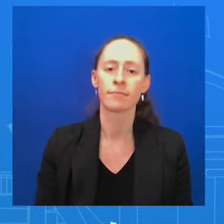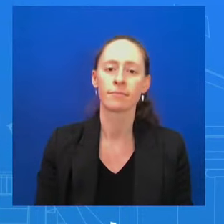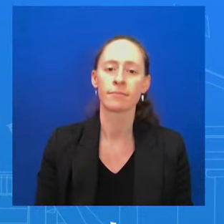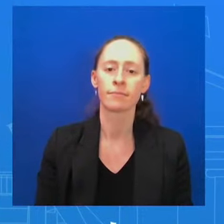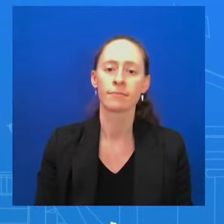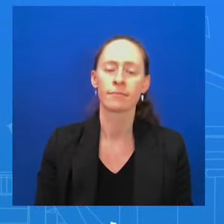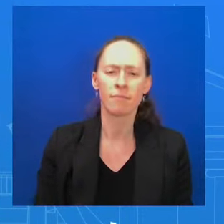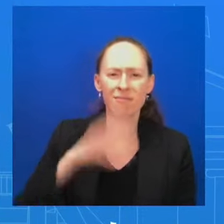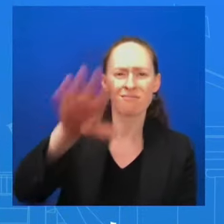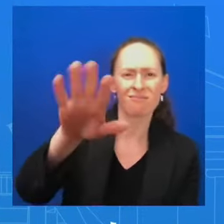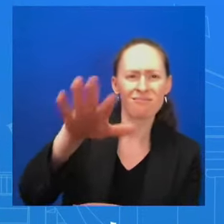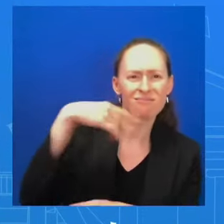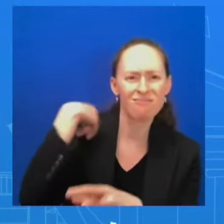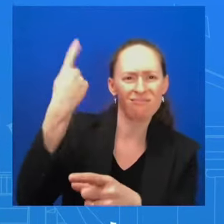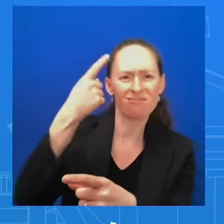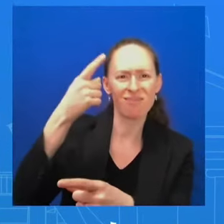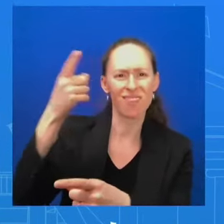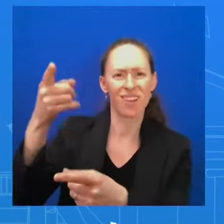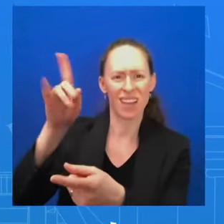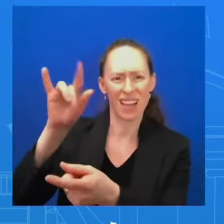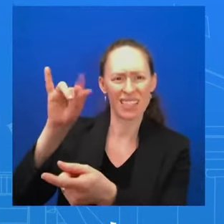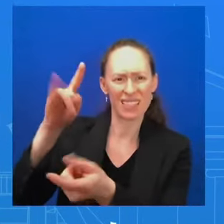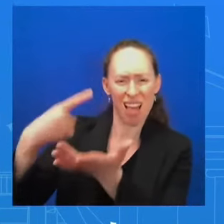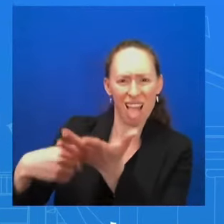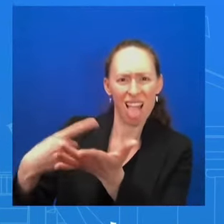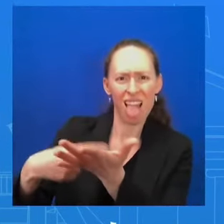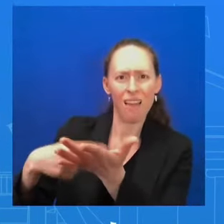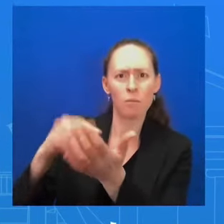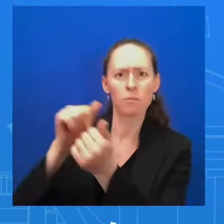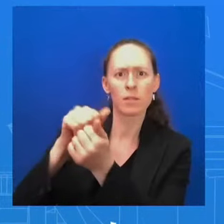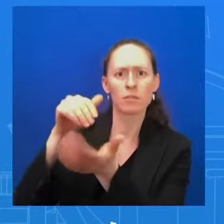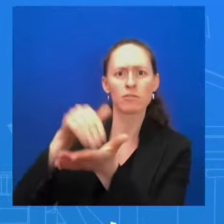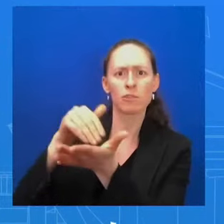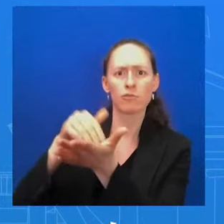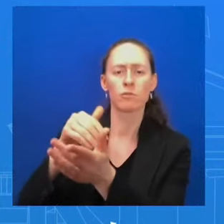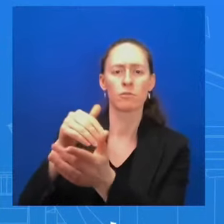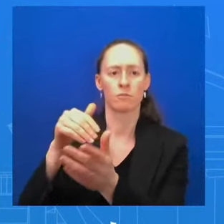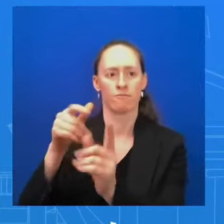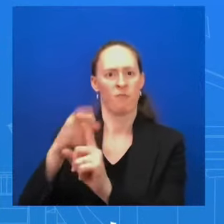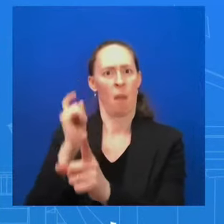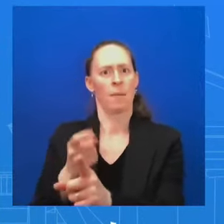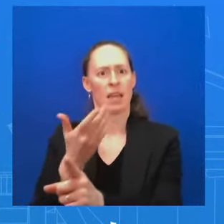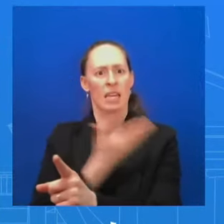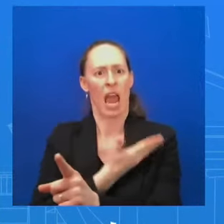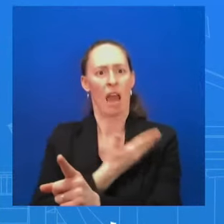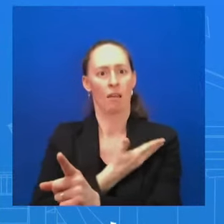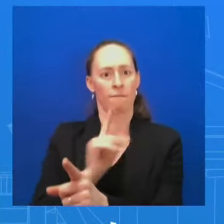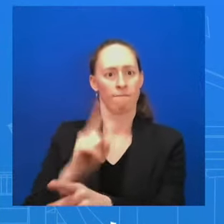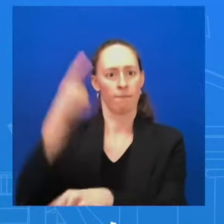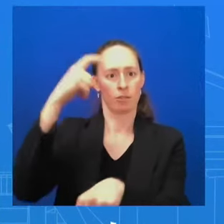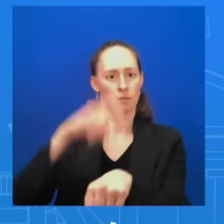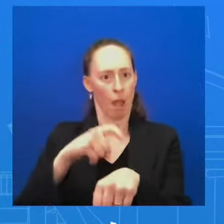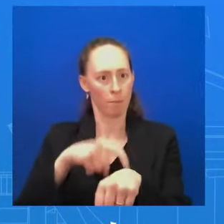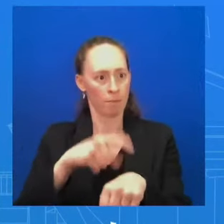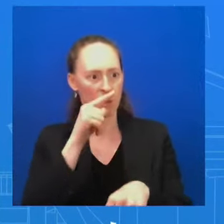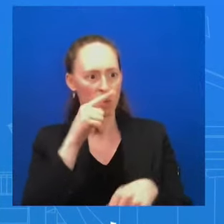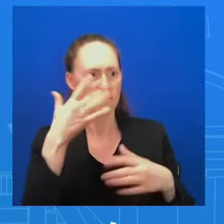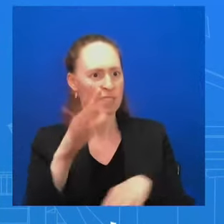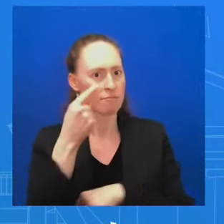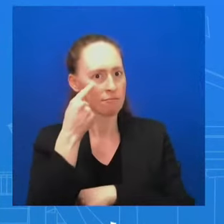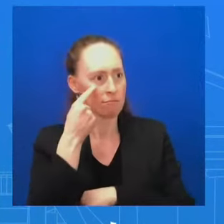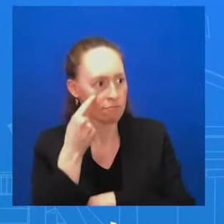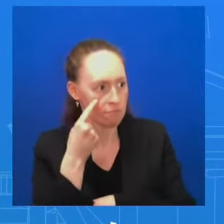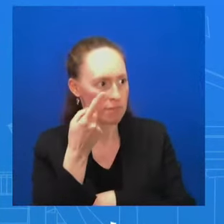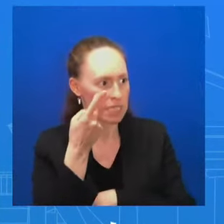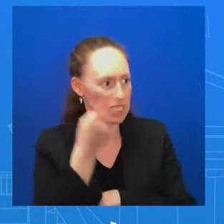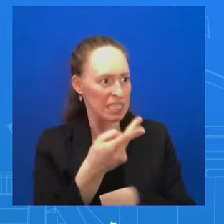On Tuesday, this is his first interaction with somebody who's been on the ground in Gaza since the war began. was hoping you might have a – give us an answer on that.